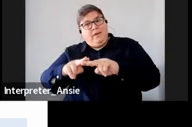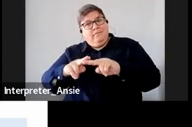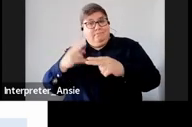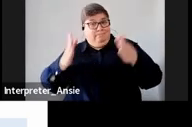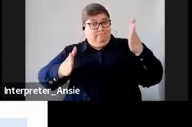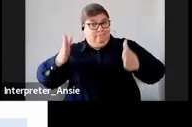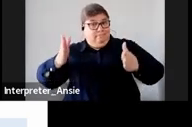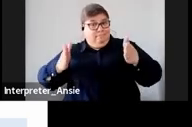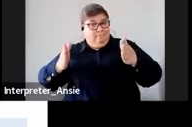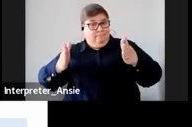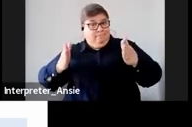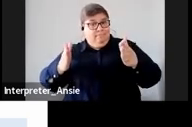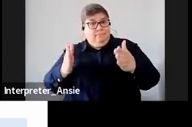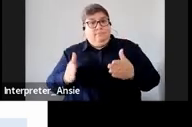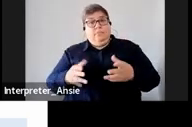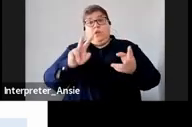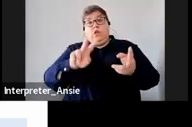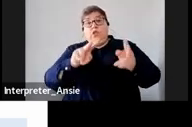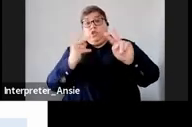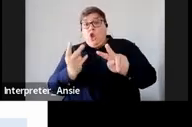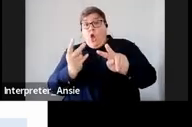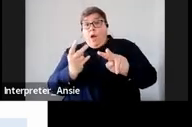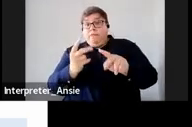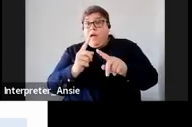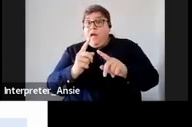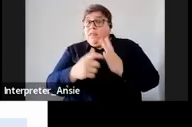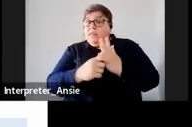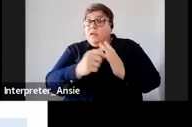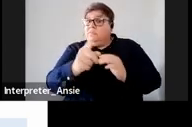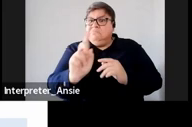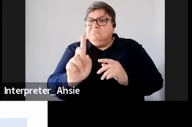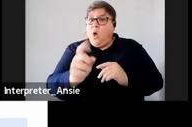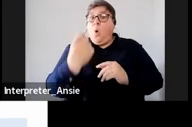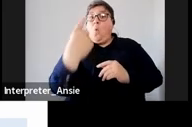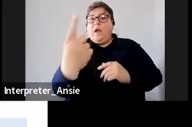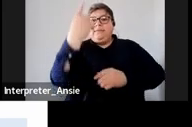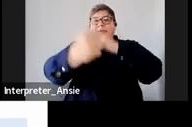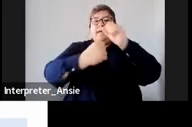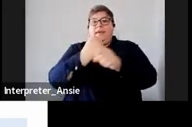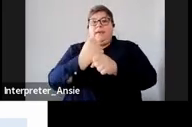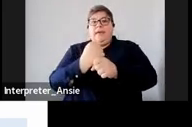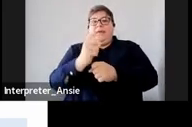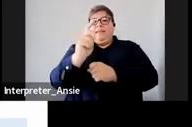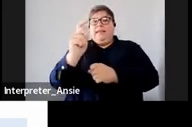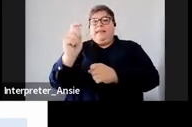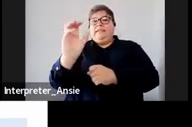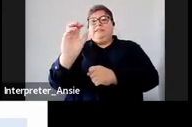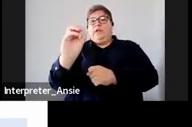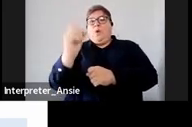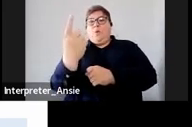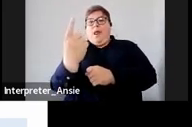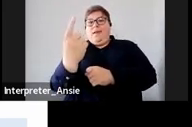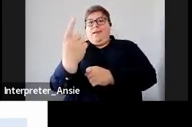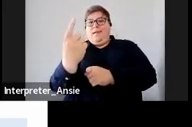10 over text is once in year the text form is TT01 10 over text 03 the